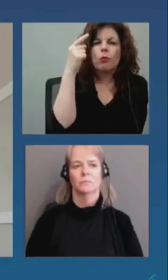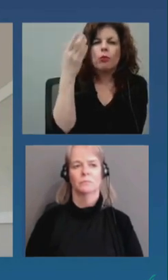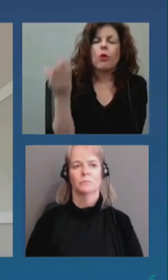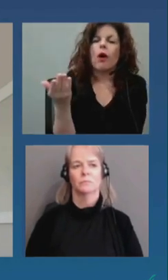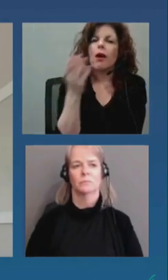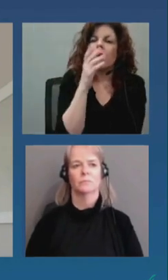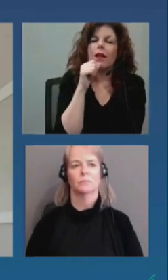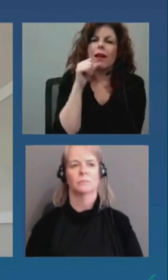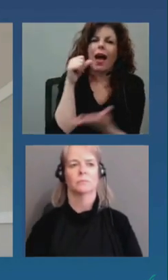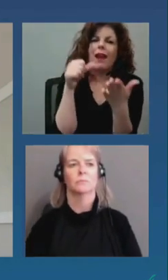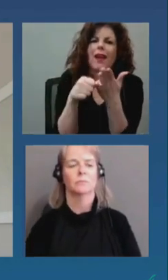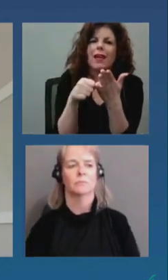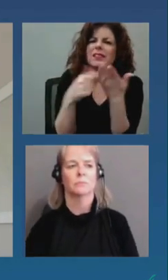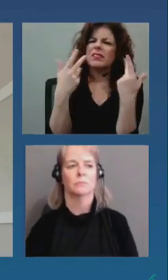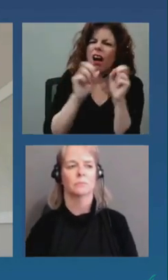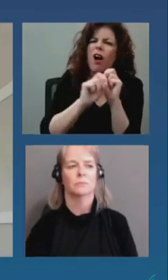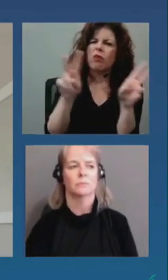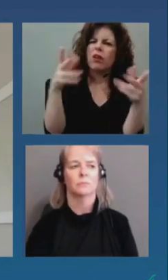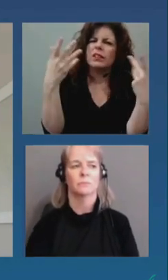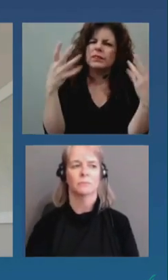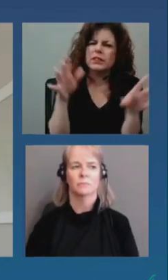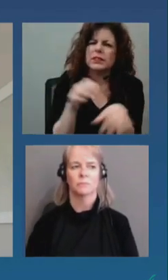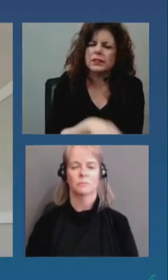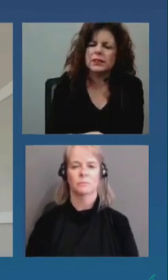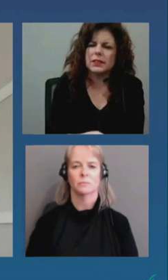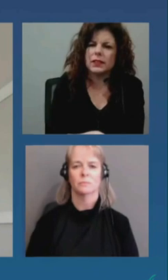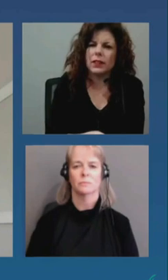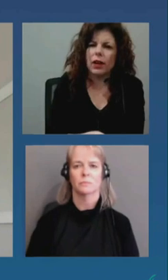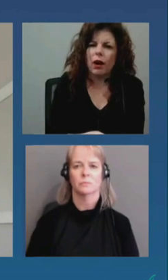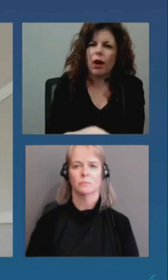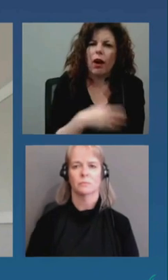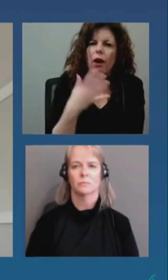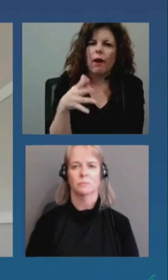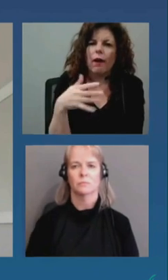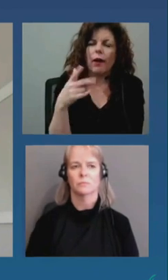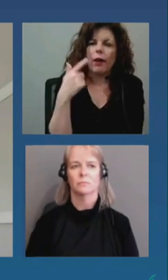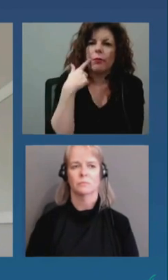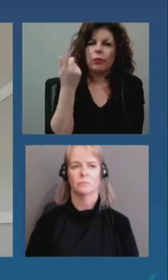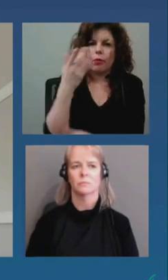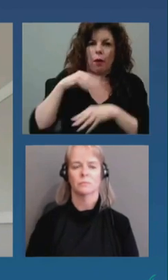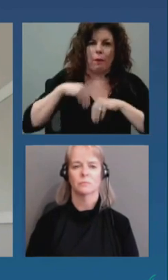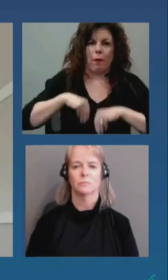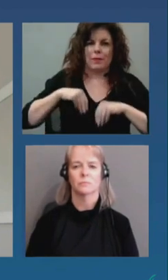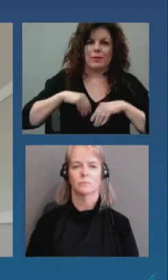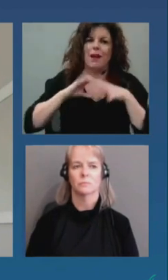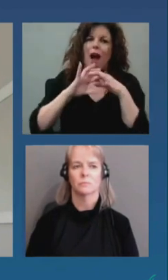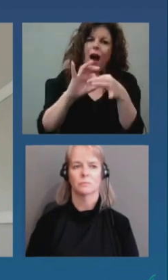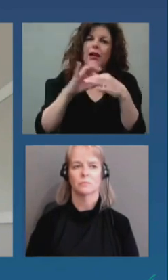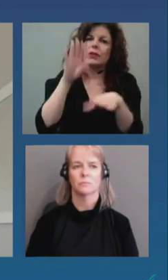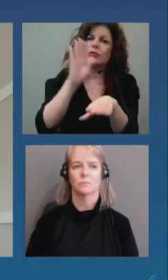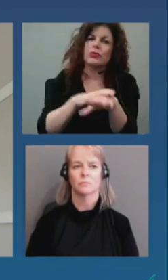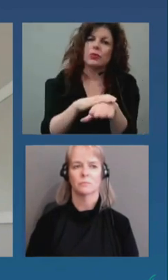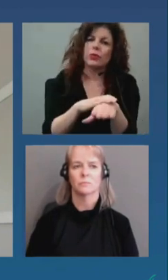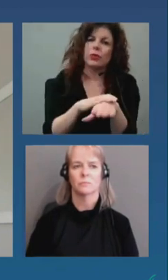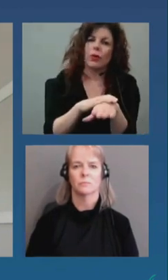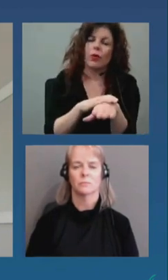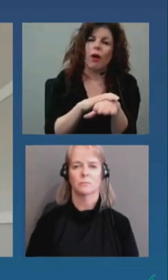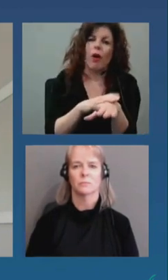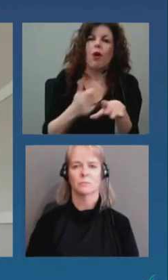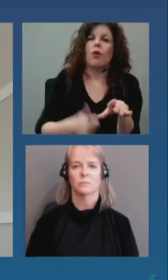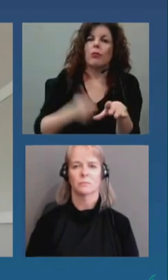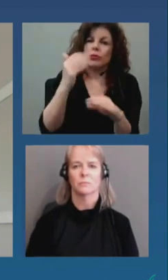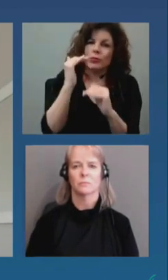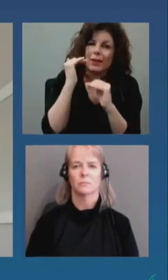lettre que vous avez envoyée au premier ministre par rapport aux plus de restrictions,